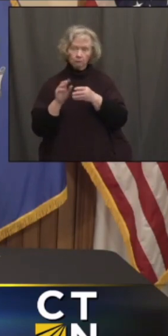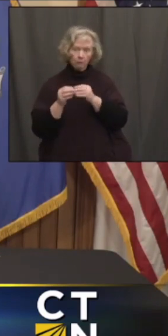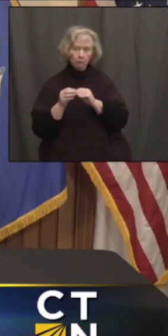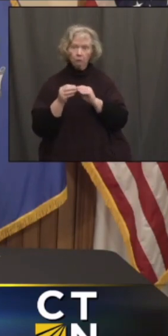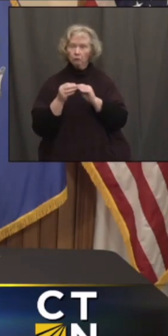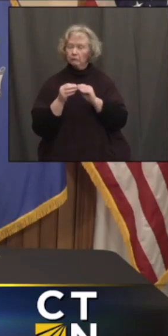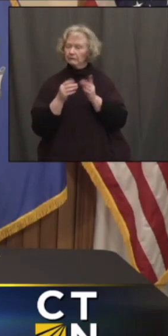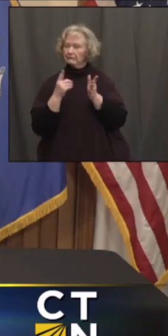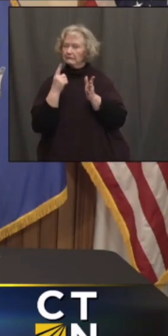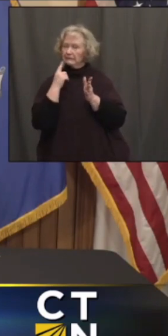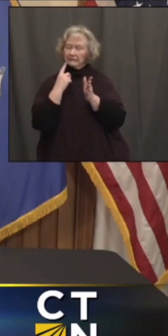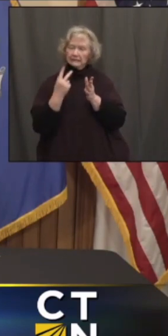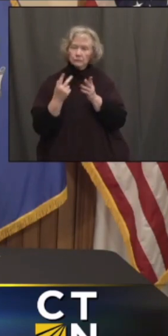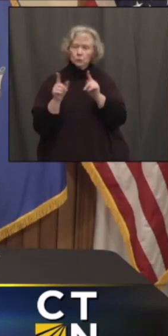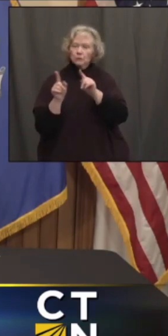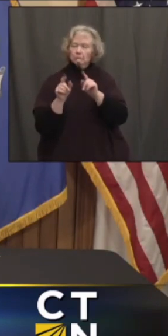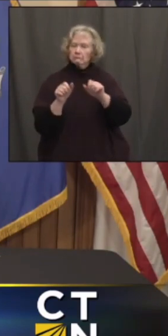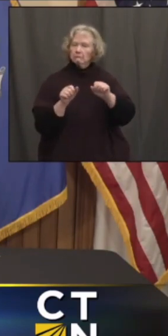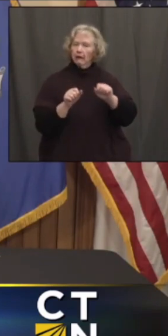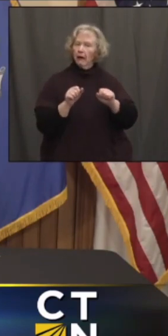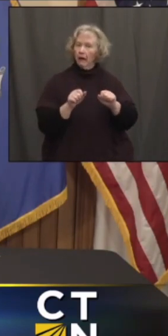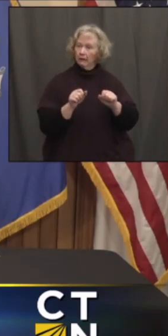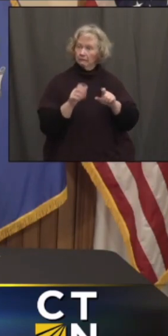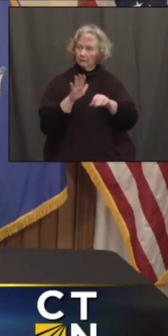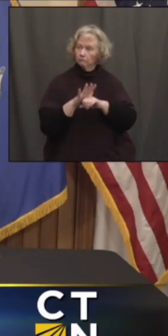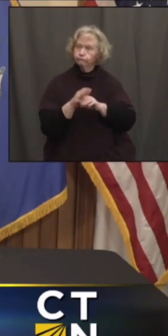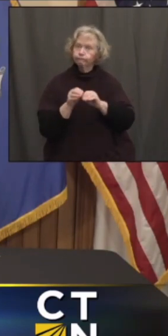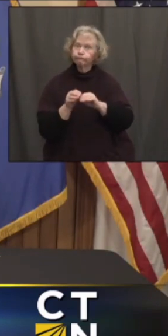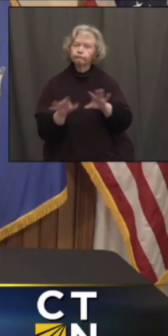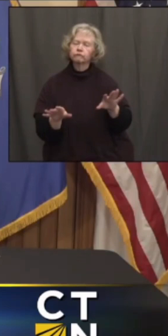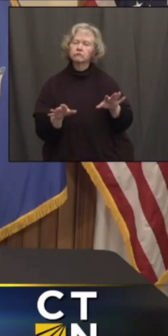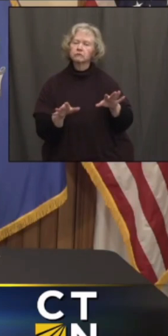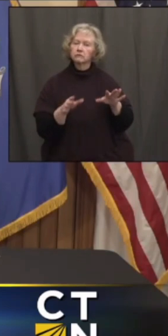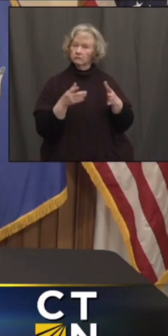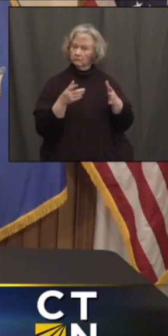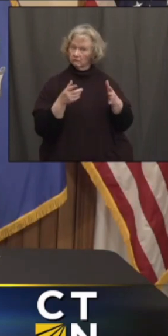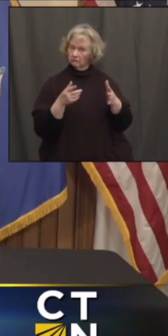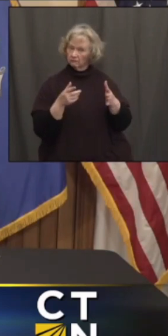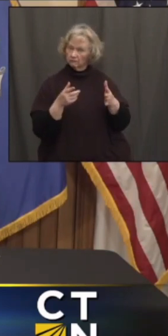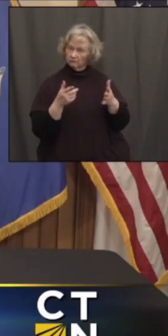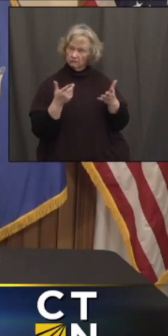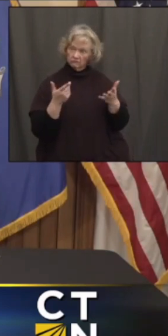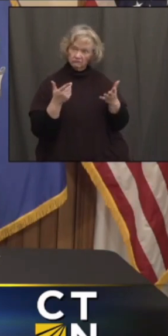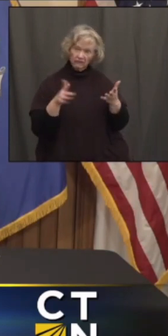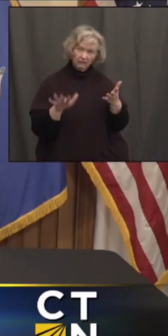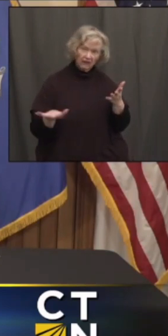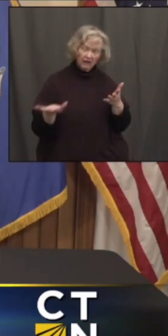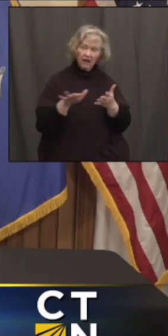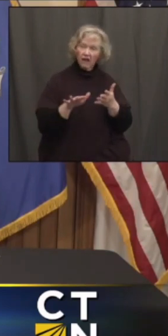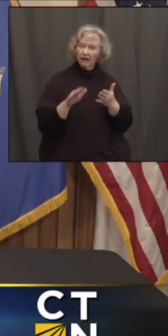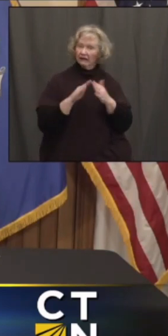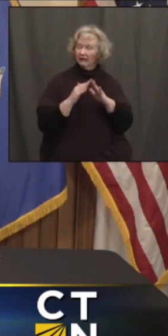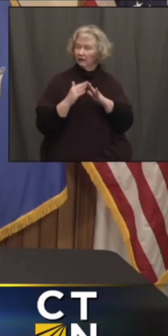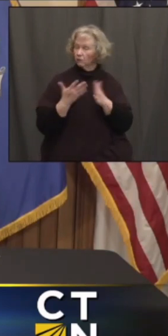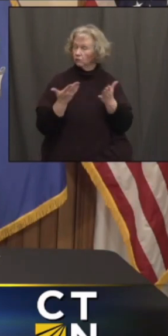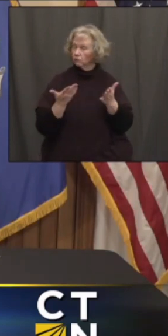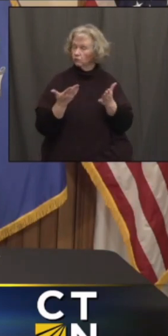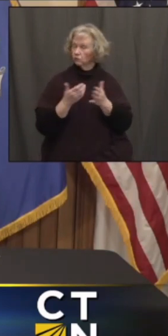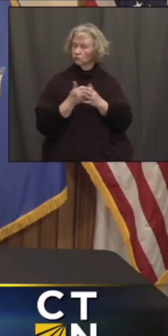identify potential outbreaks in particular neighborhoods or towns or